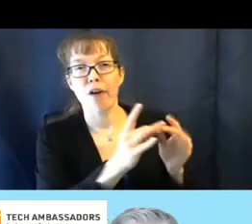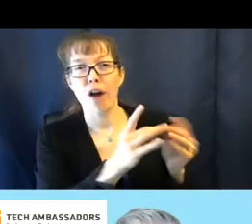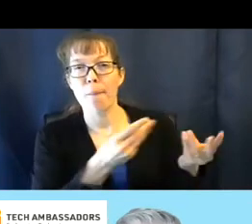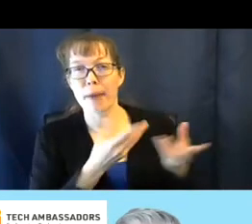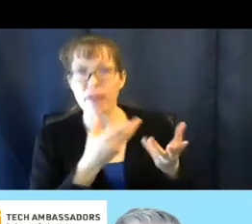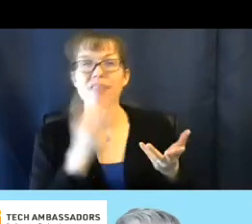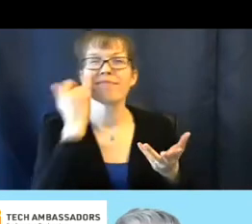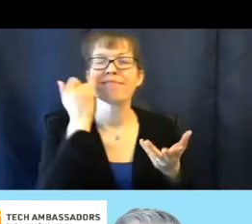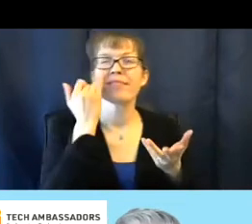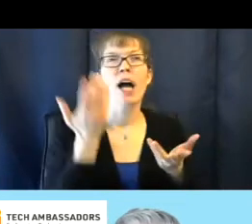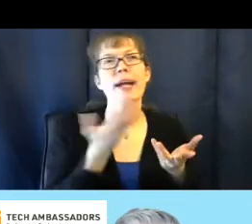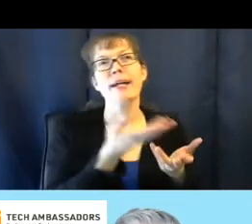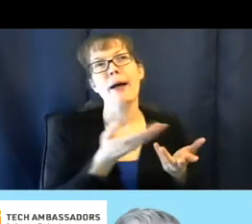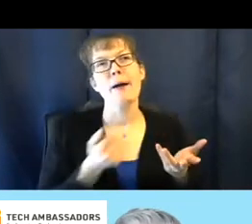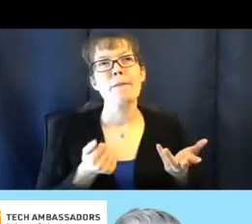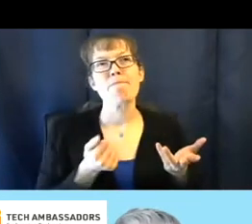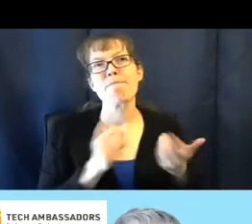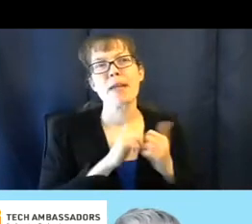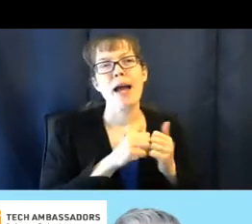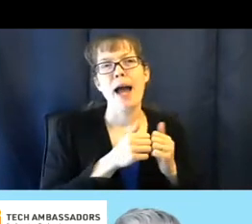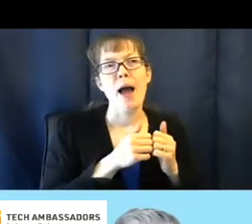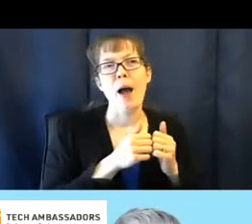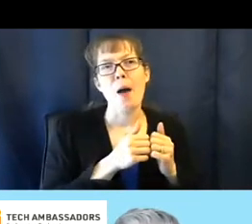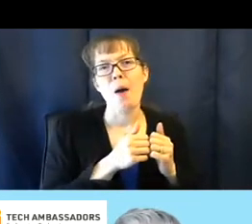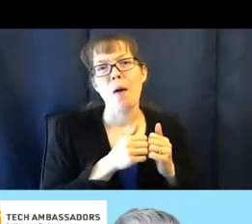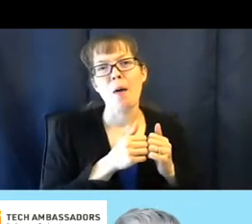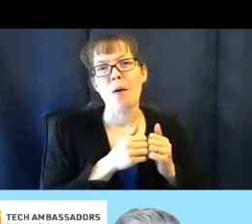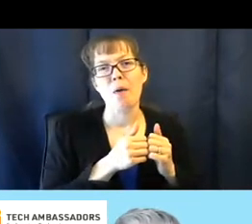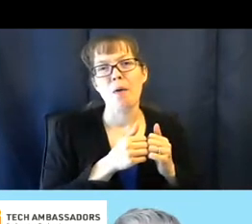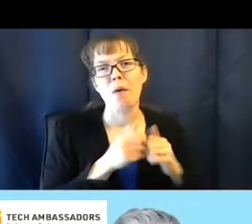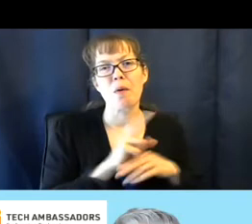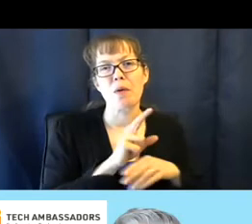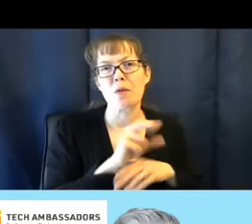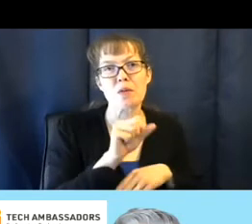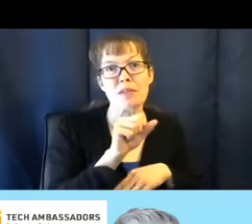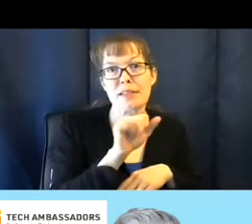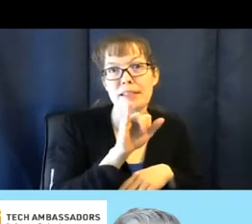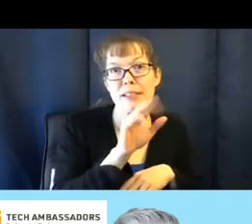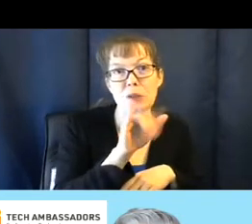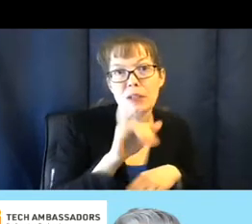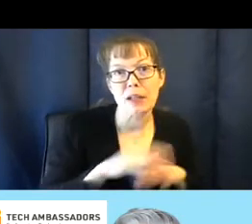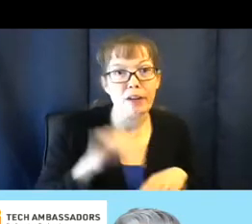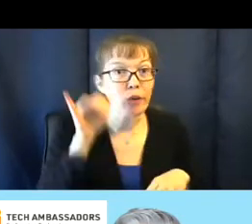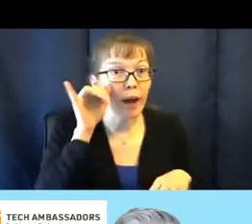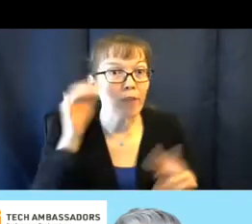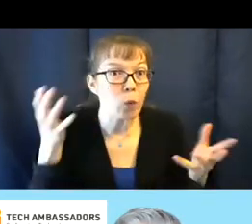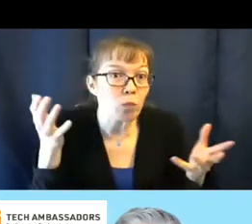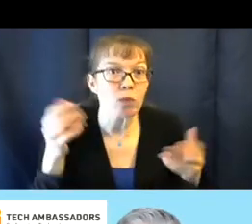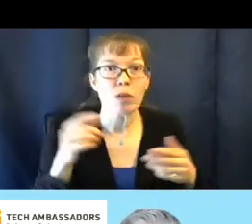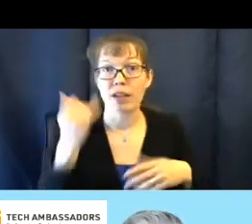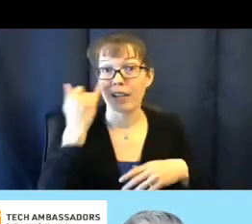like, say, how do you use Siri on my iPhone? If I